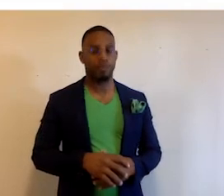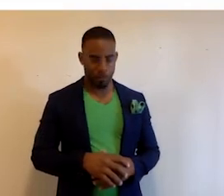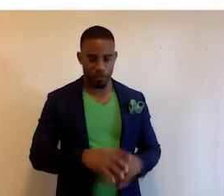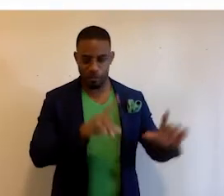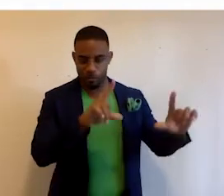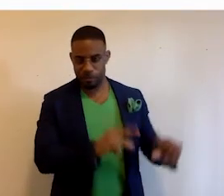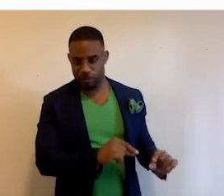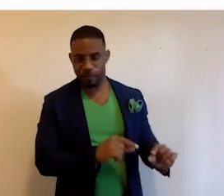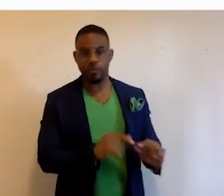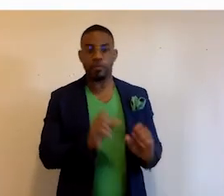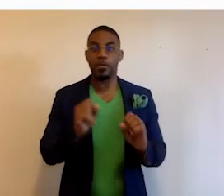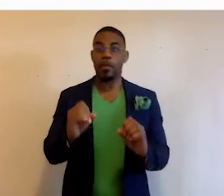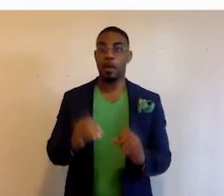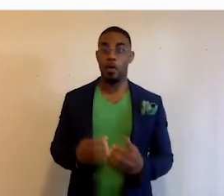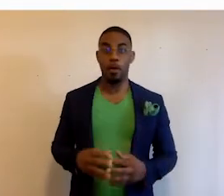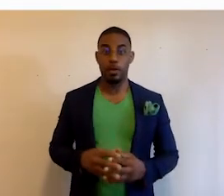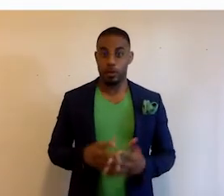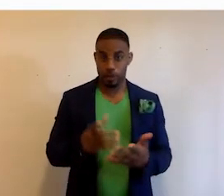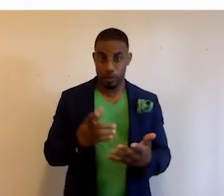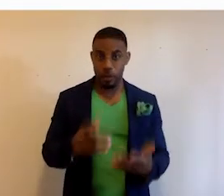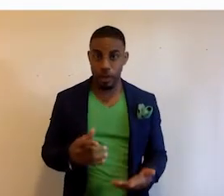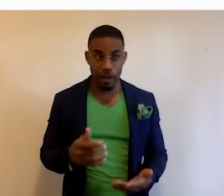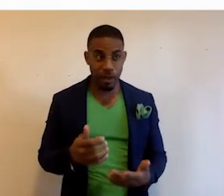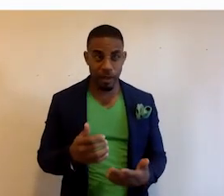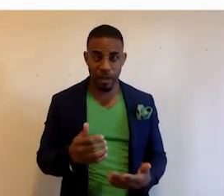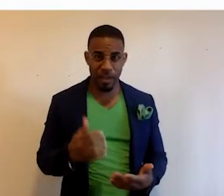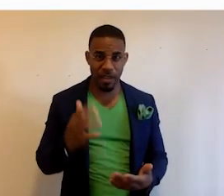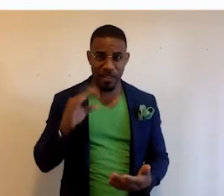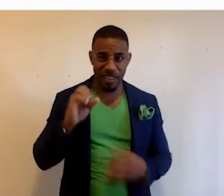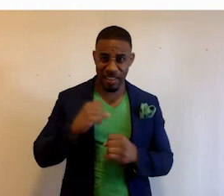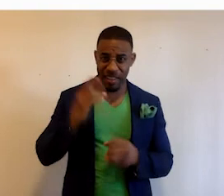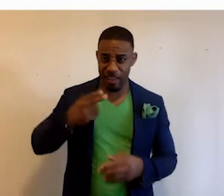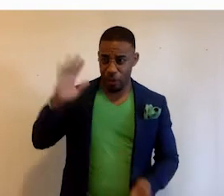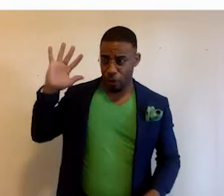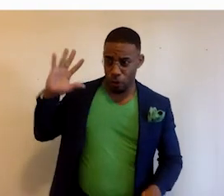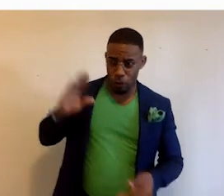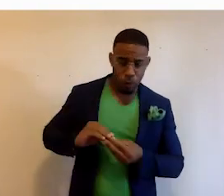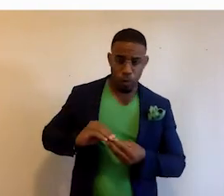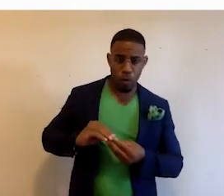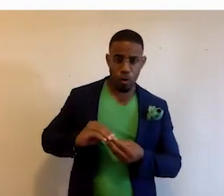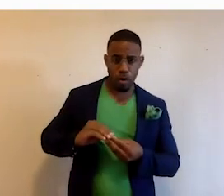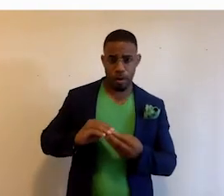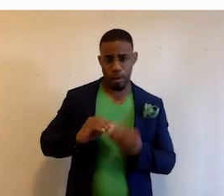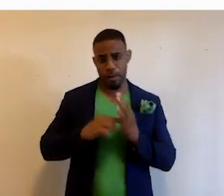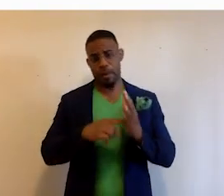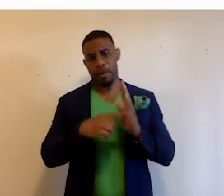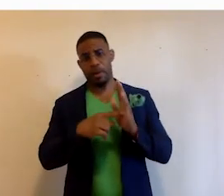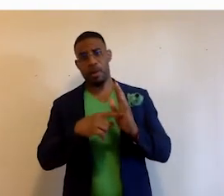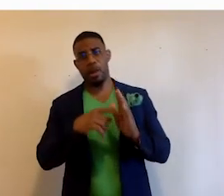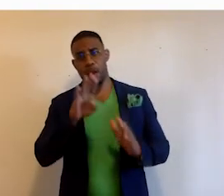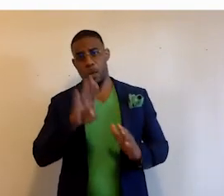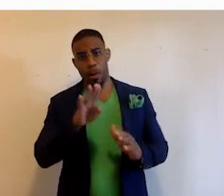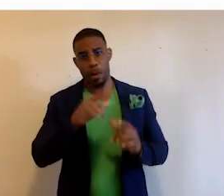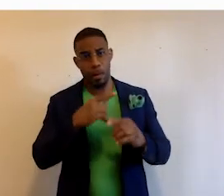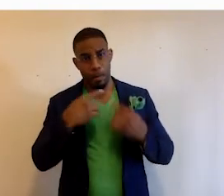Okay, so the 350 Years of History program was publicly displayed at the Boston Public